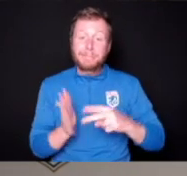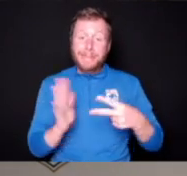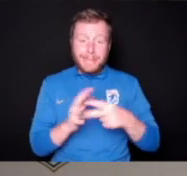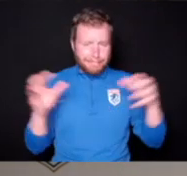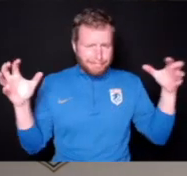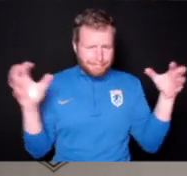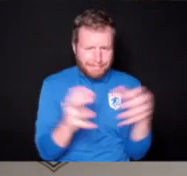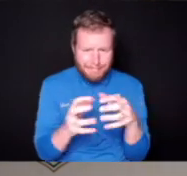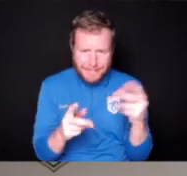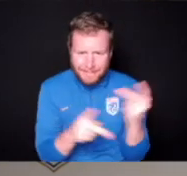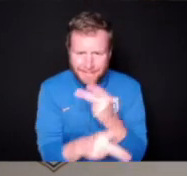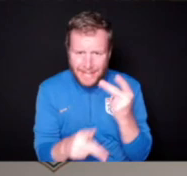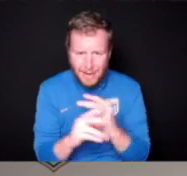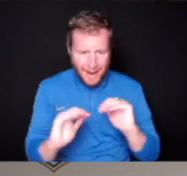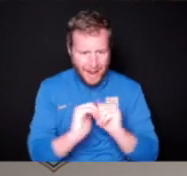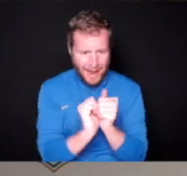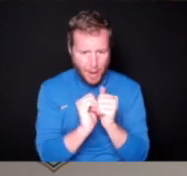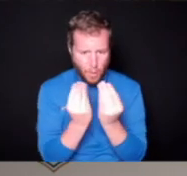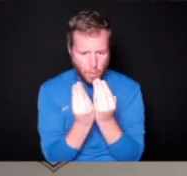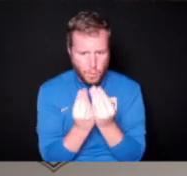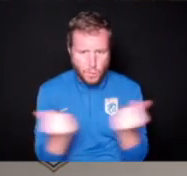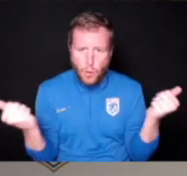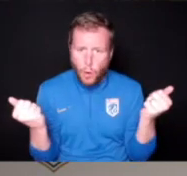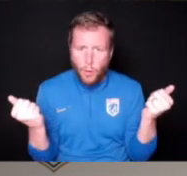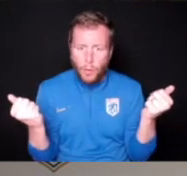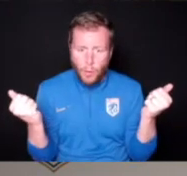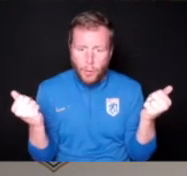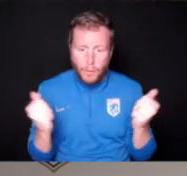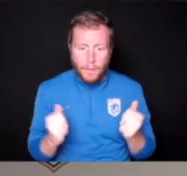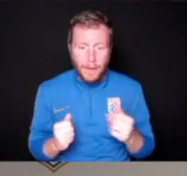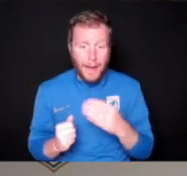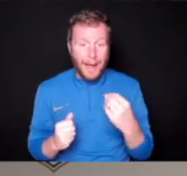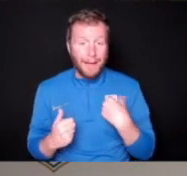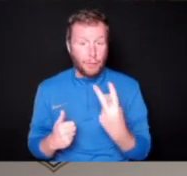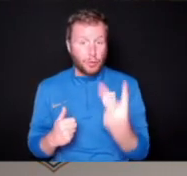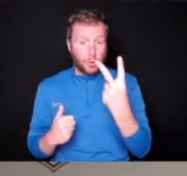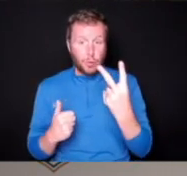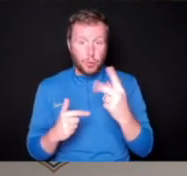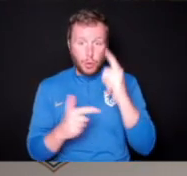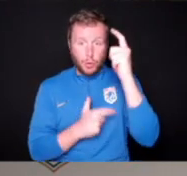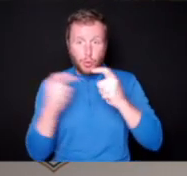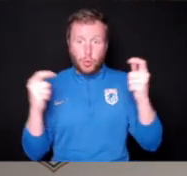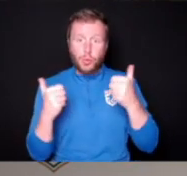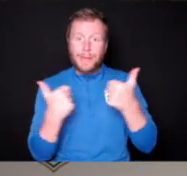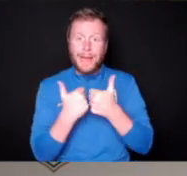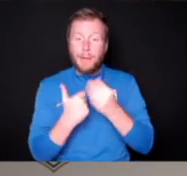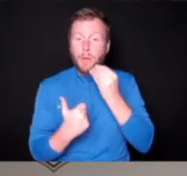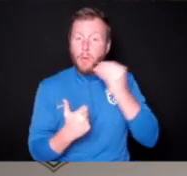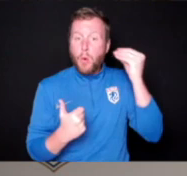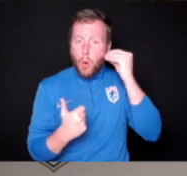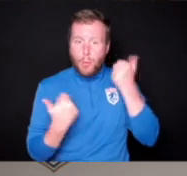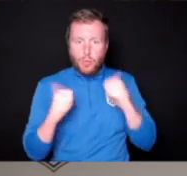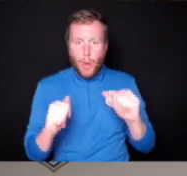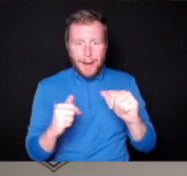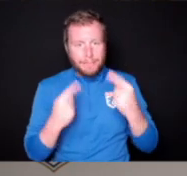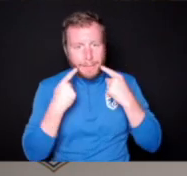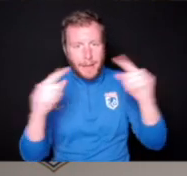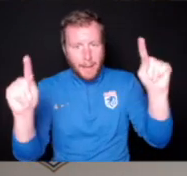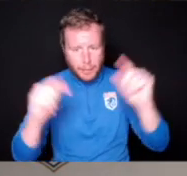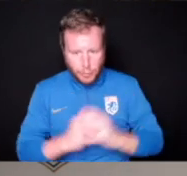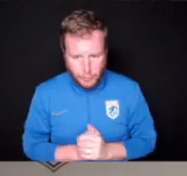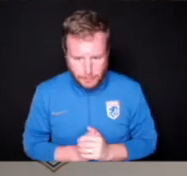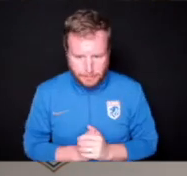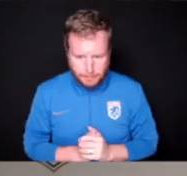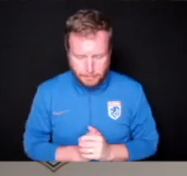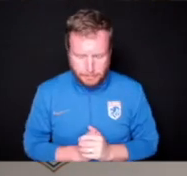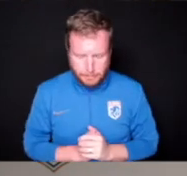we want to do to solve that. And obviously we've got two big games come up at Hotham to try and do that. And one quick follow-up is